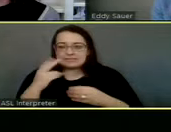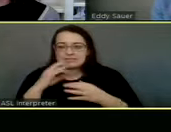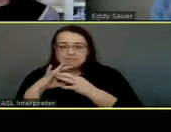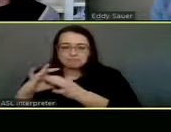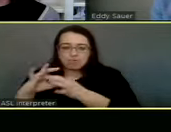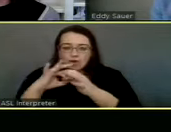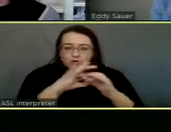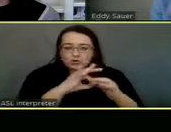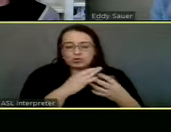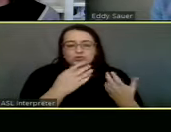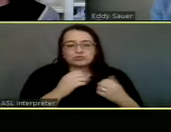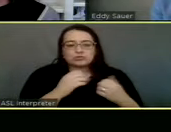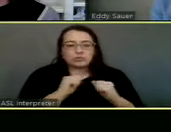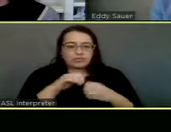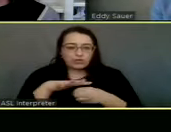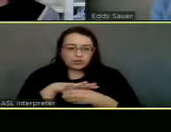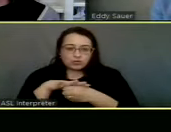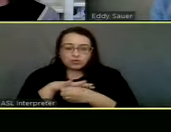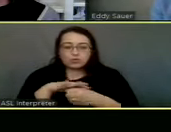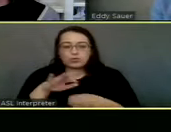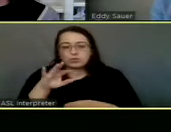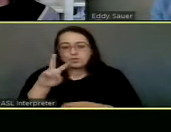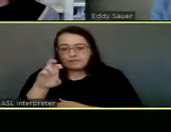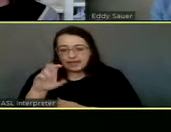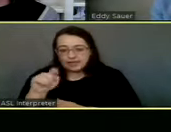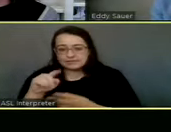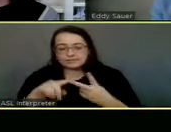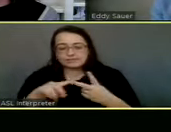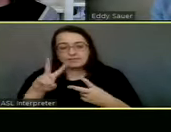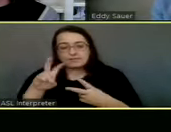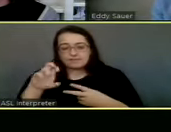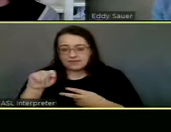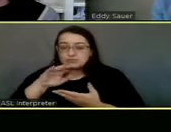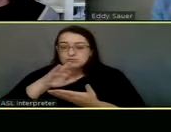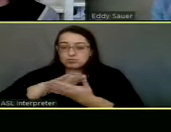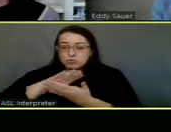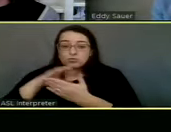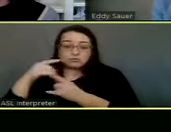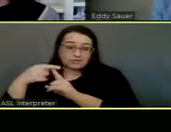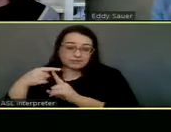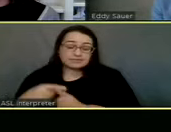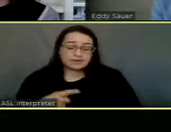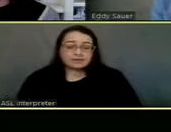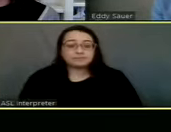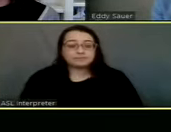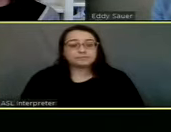with, like I said, our local agencies and the Texas Tech Vet School.